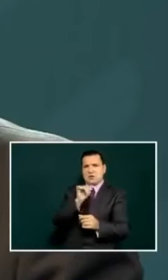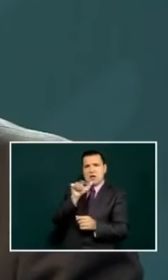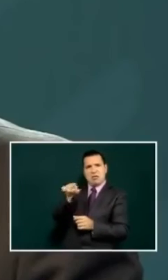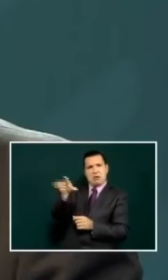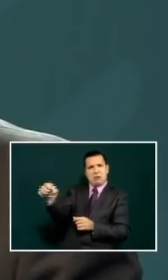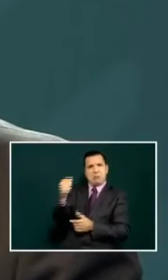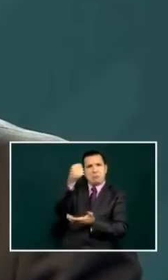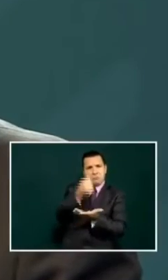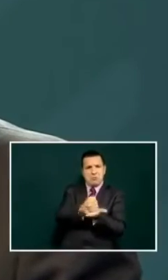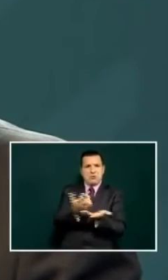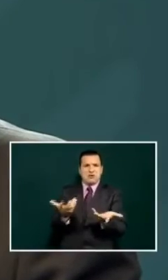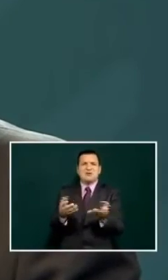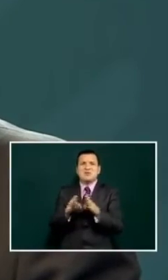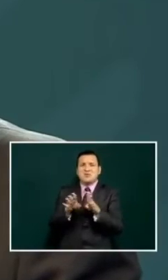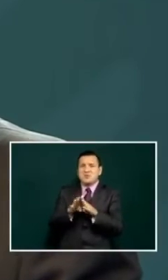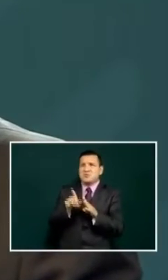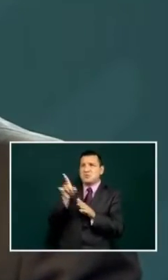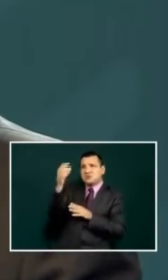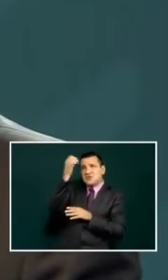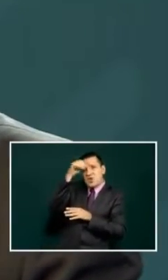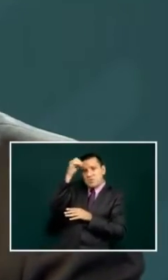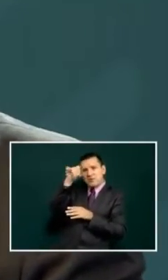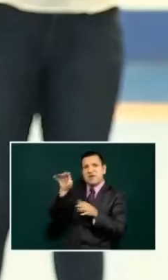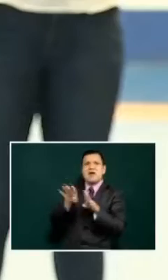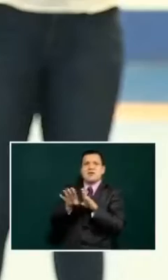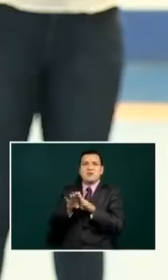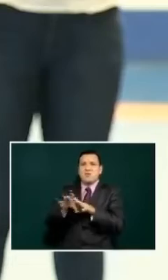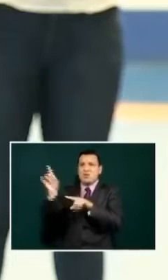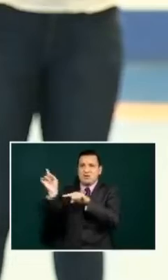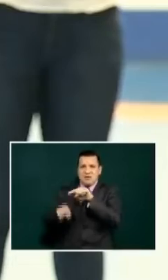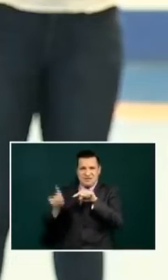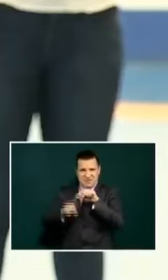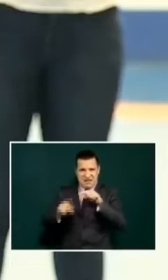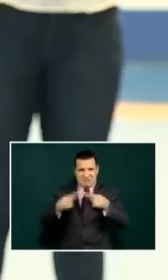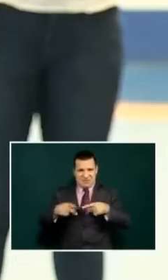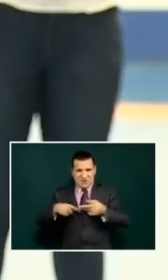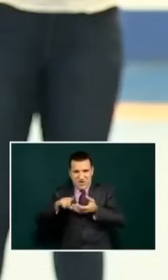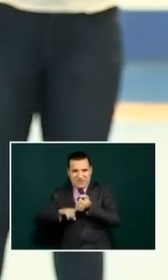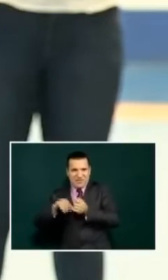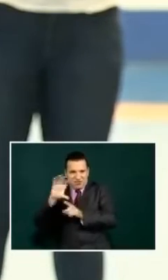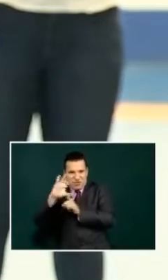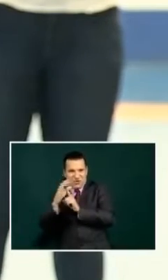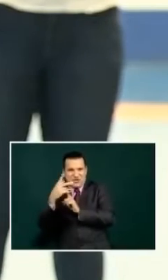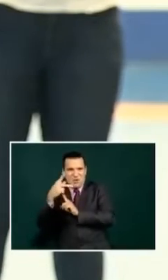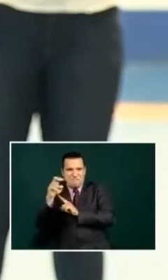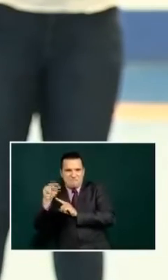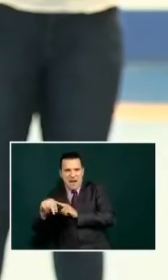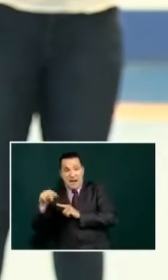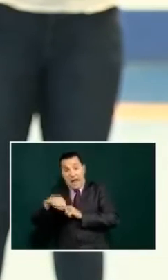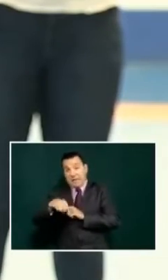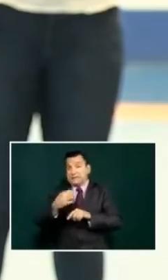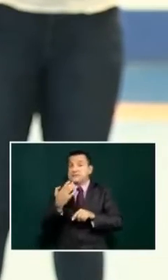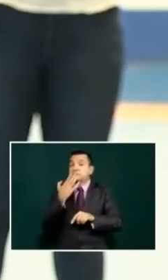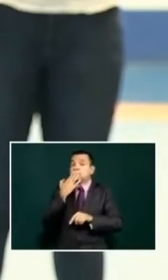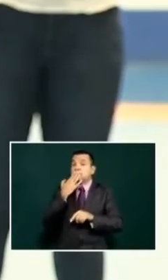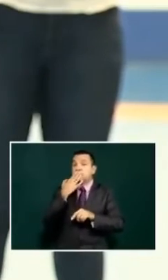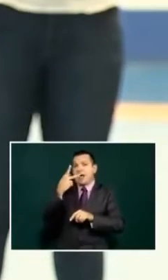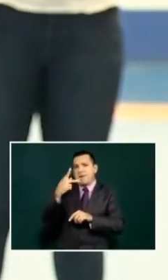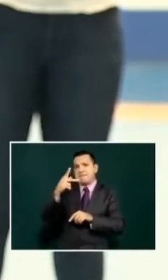so what what do you what is your opinion regarding that and are they going to be cleaning that and